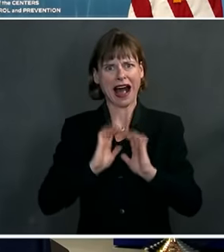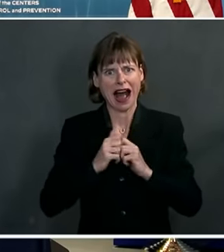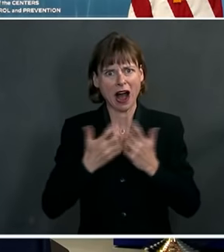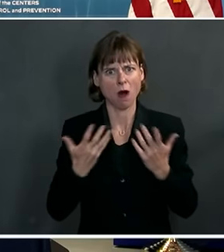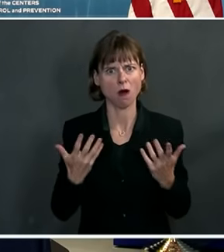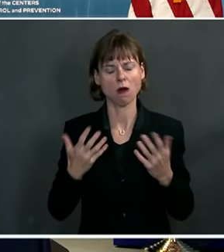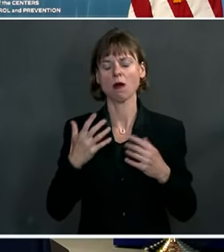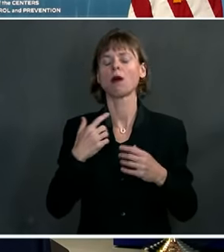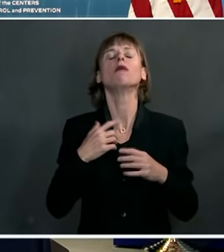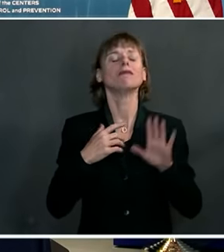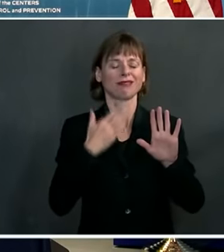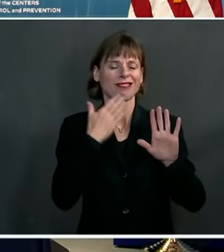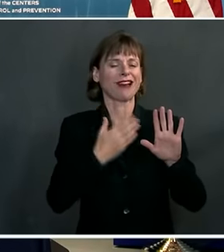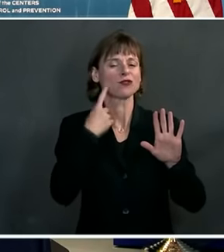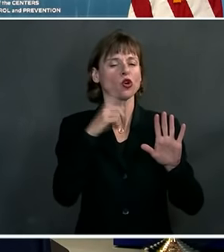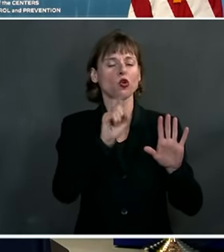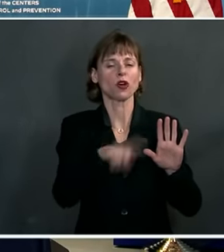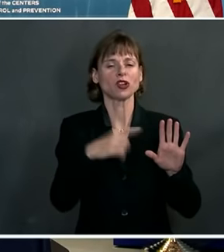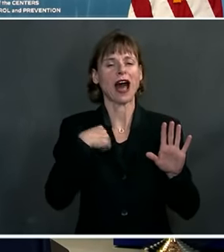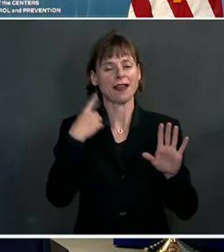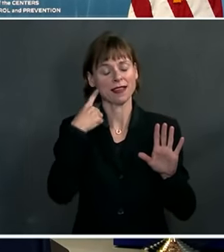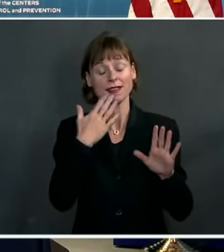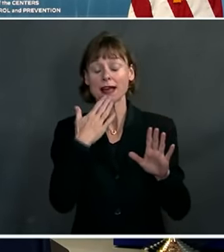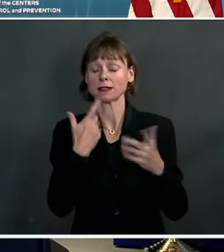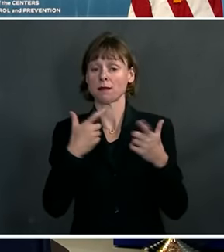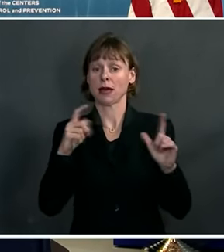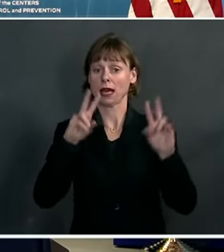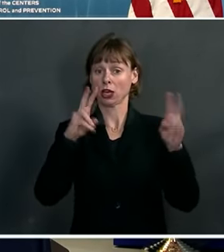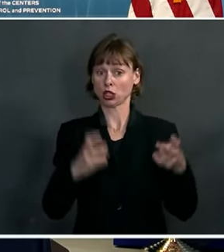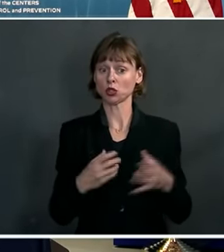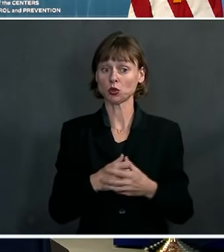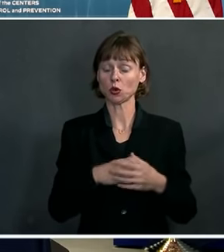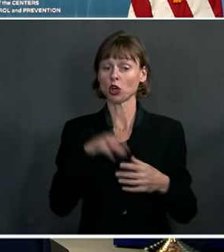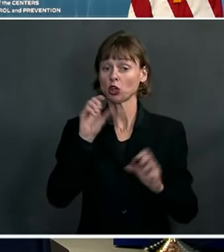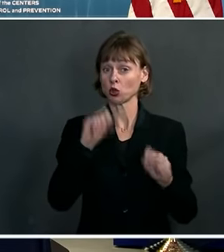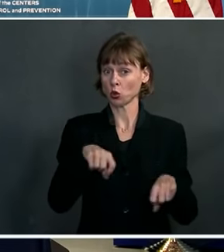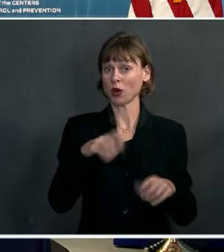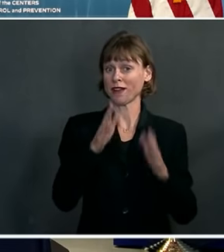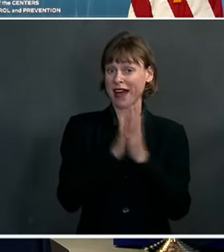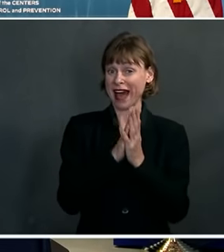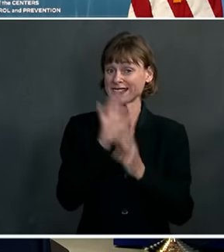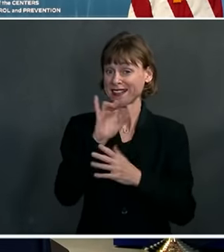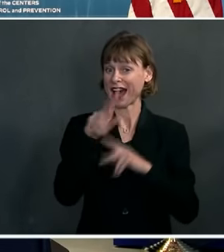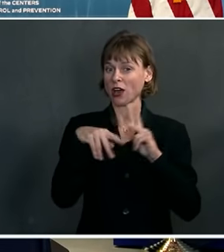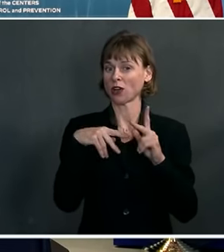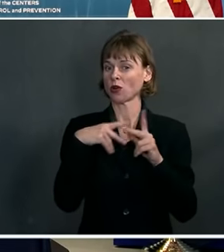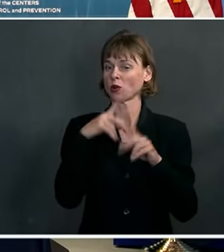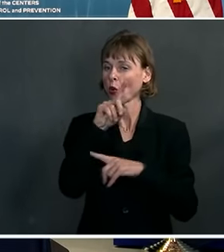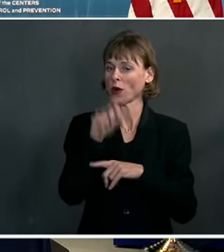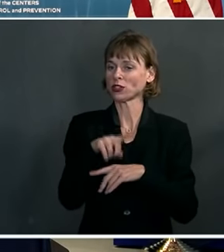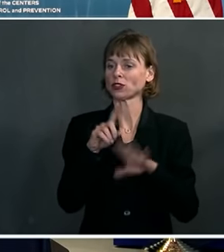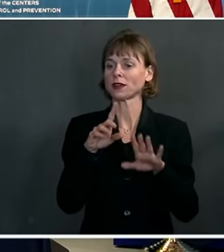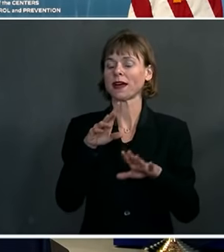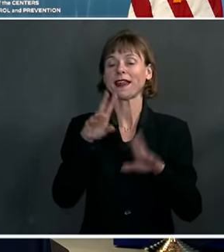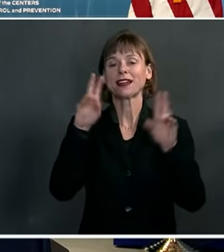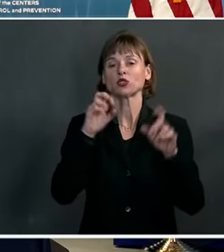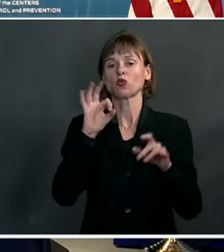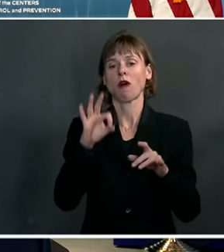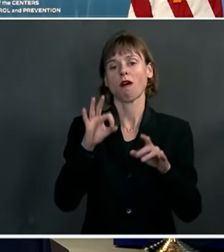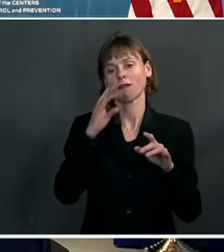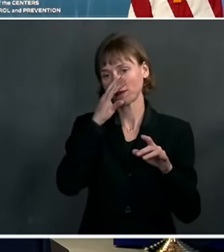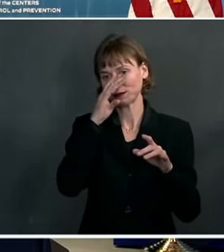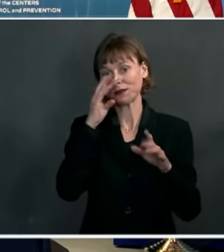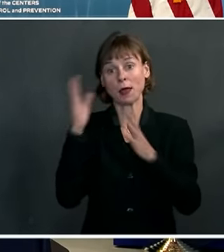speaks to a larger issue, because I think you could have asked that question with a number of different permutations, and that's the issue of contingency planning